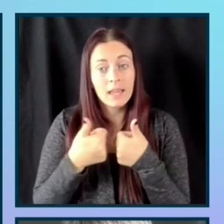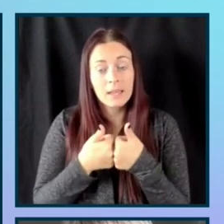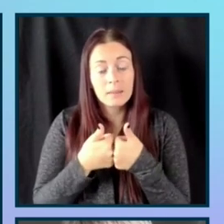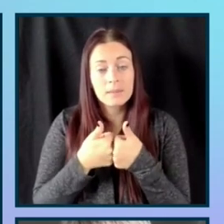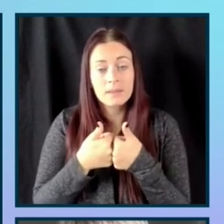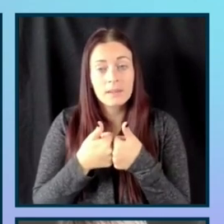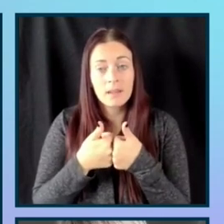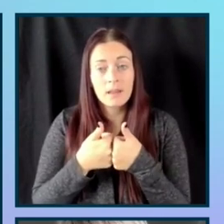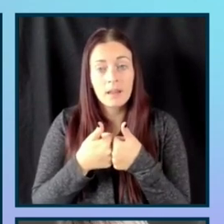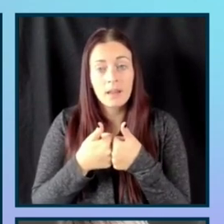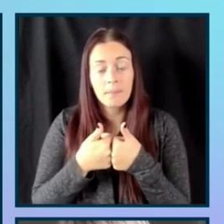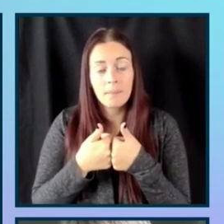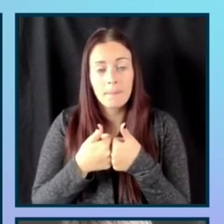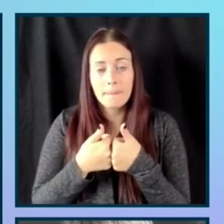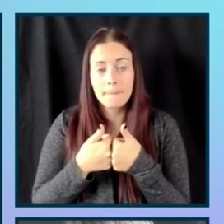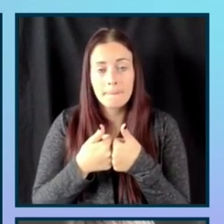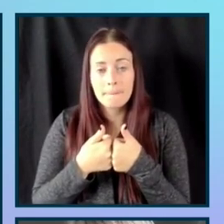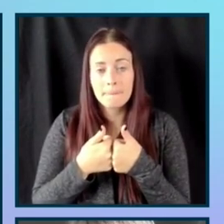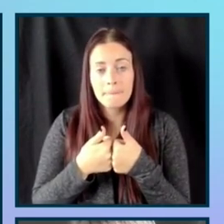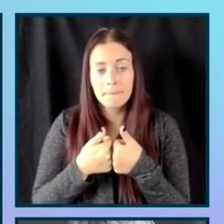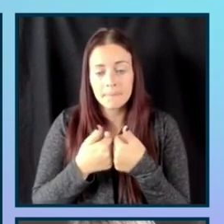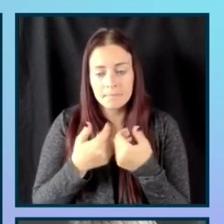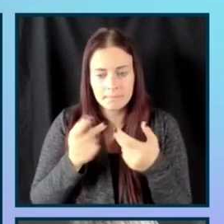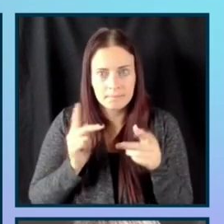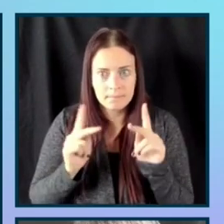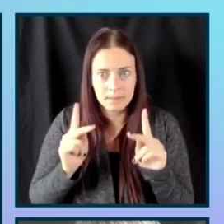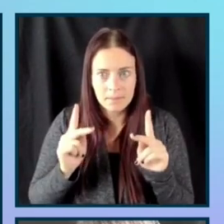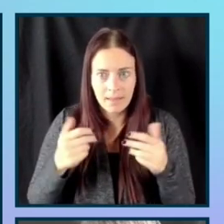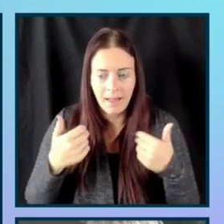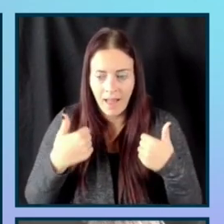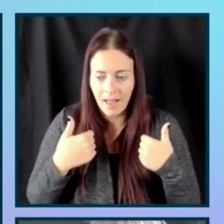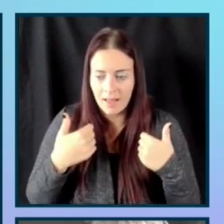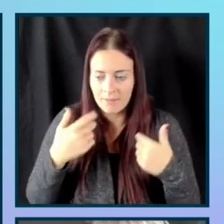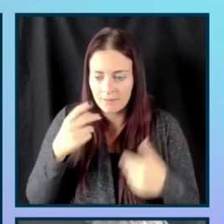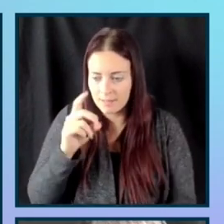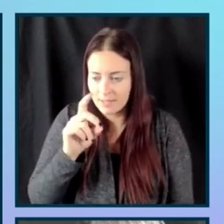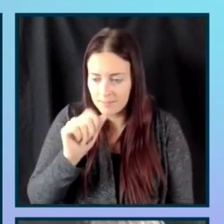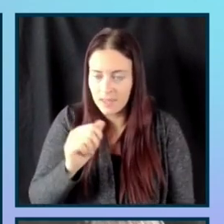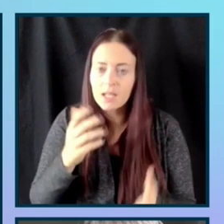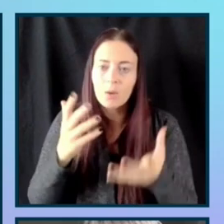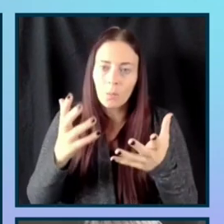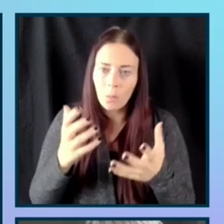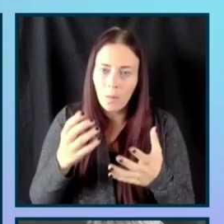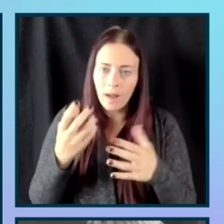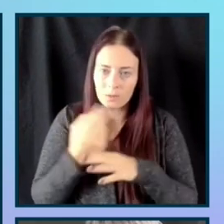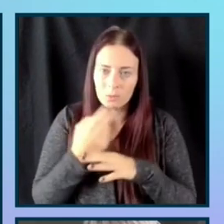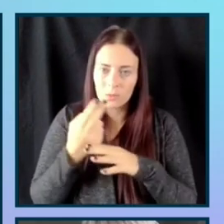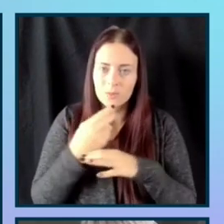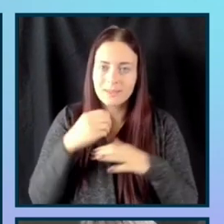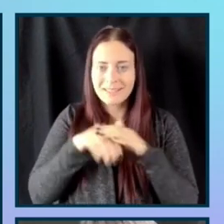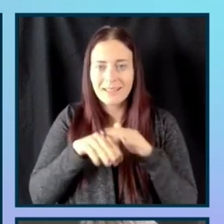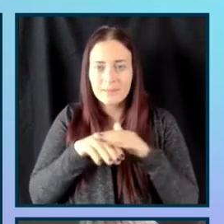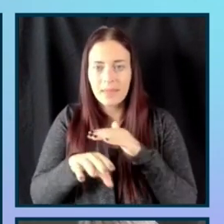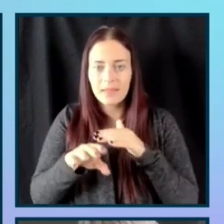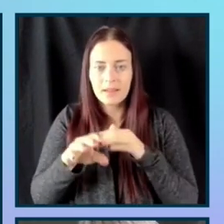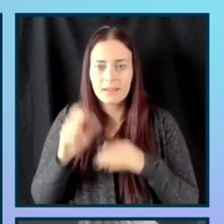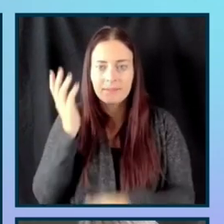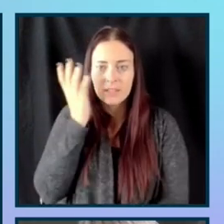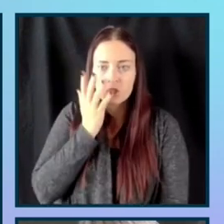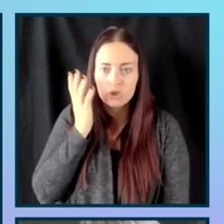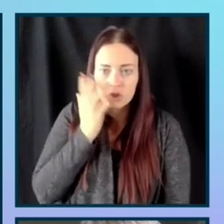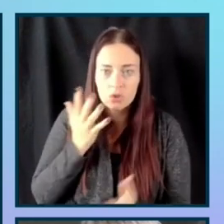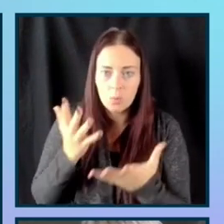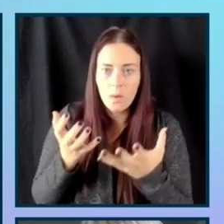um, may not have a disability actually want to use some of these accessibility features. So, um, we see that,